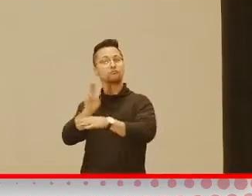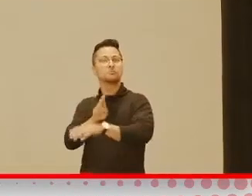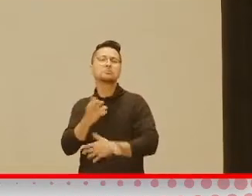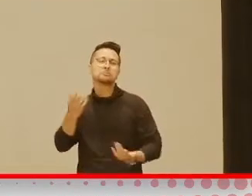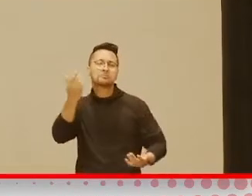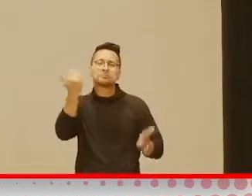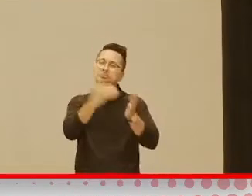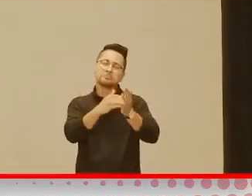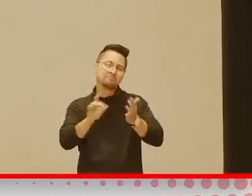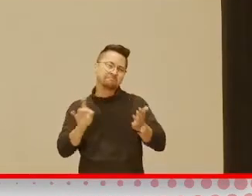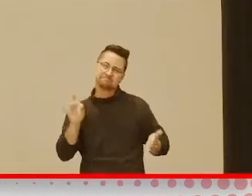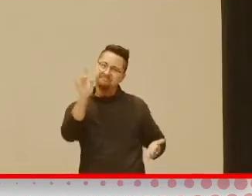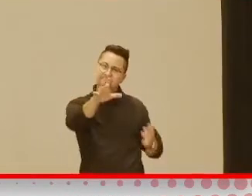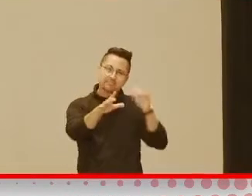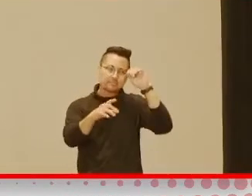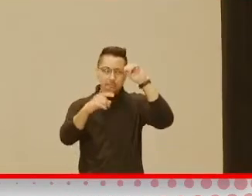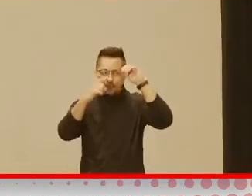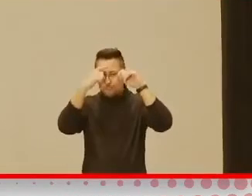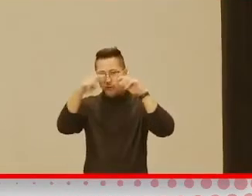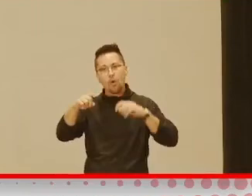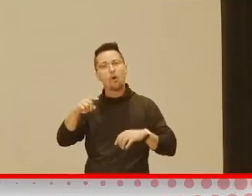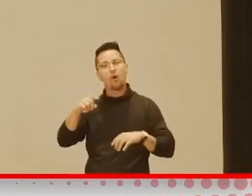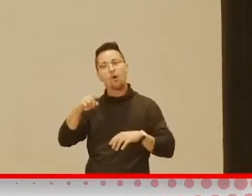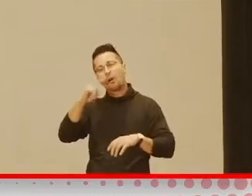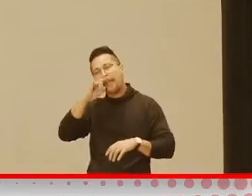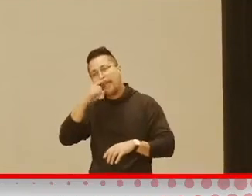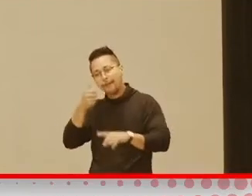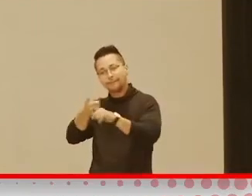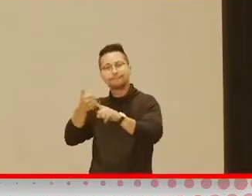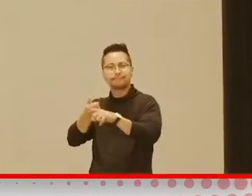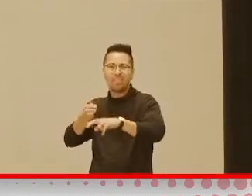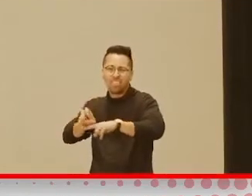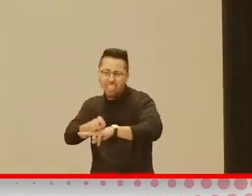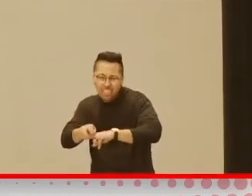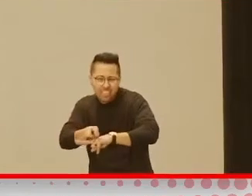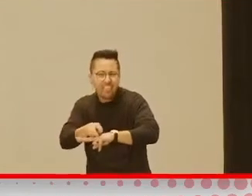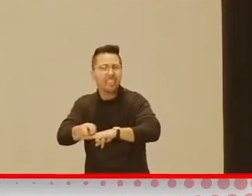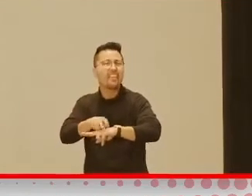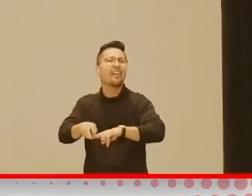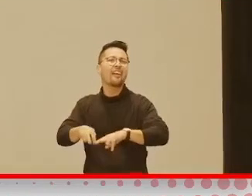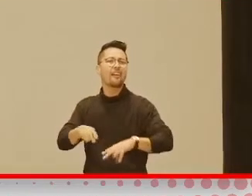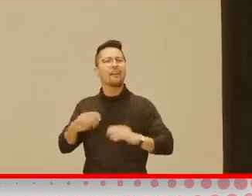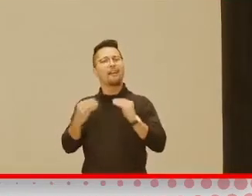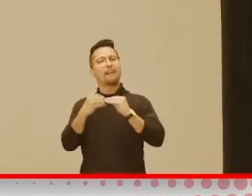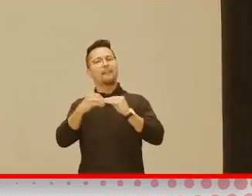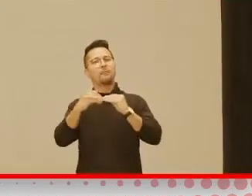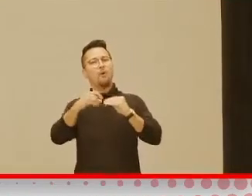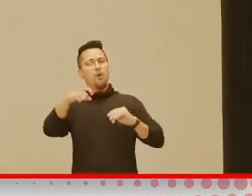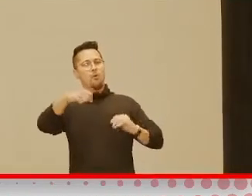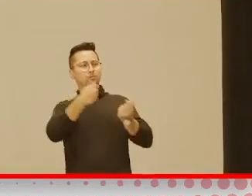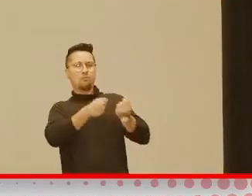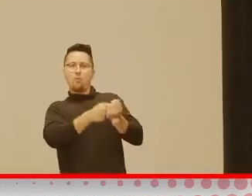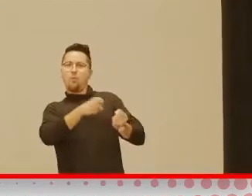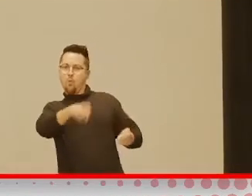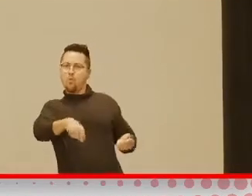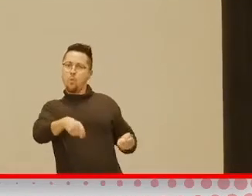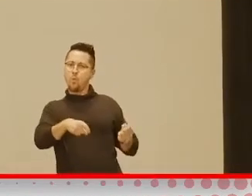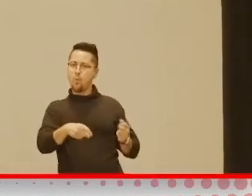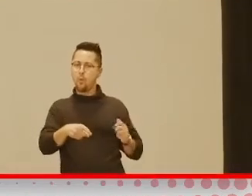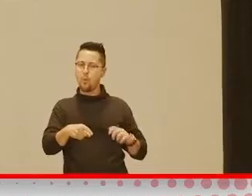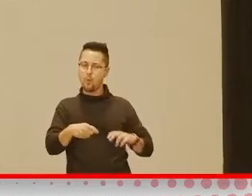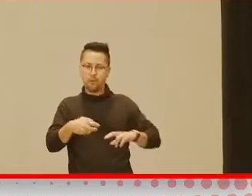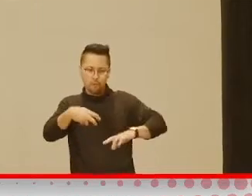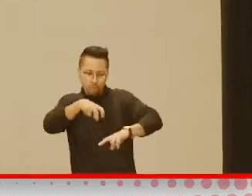for, you know, kids that might be fidgeting a little bit and need, you know, that extra support to engage.